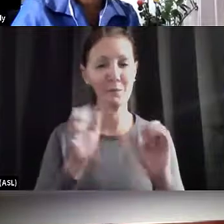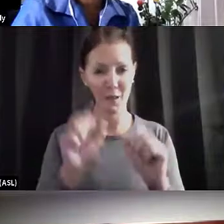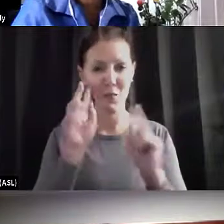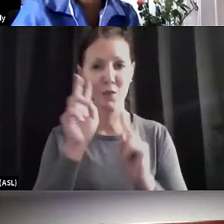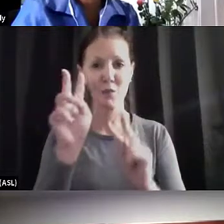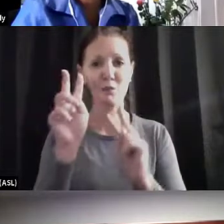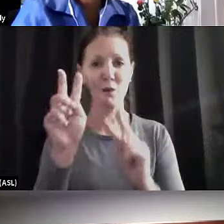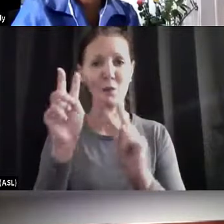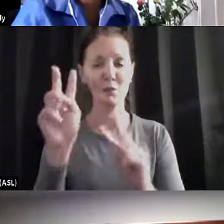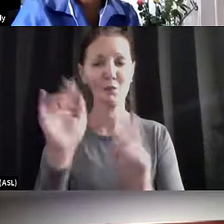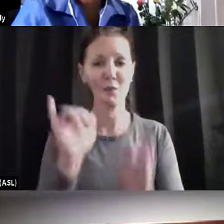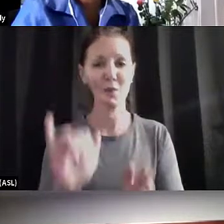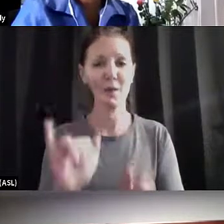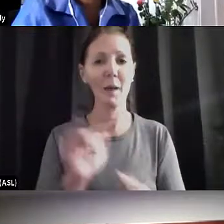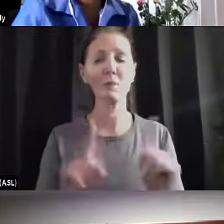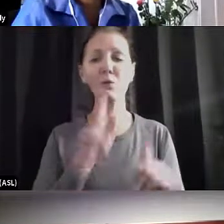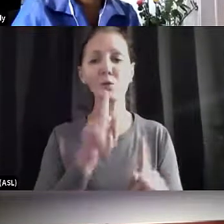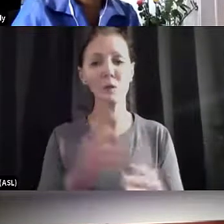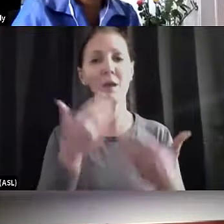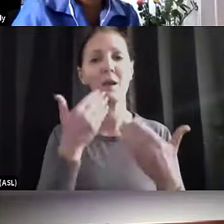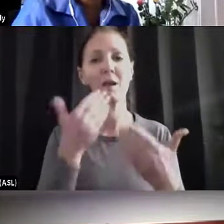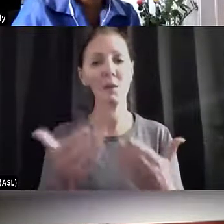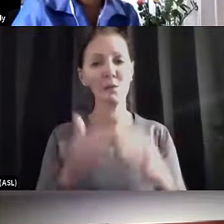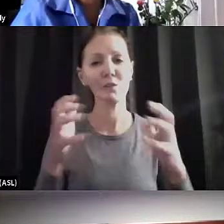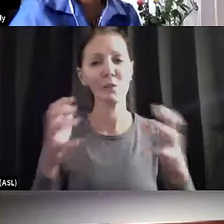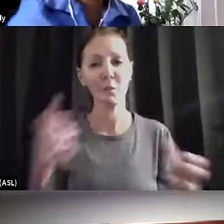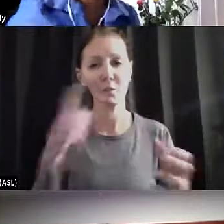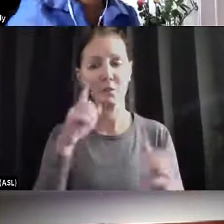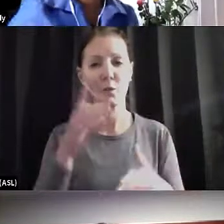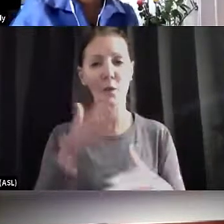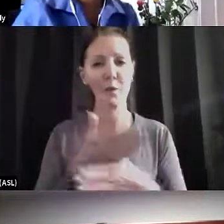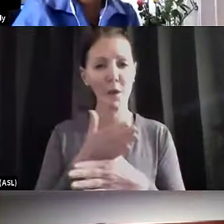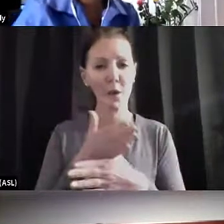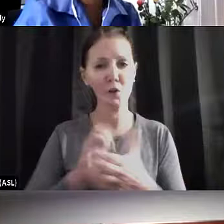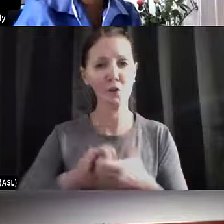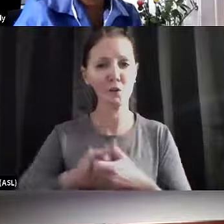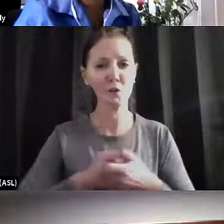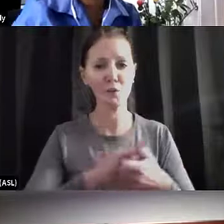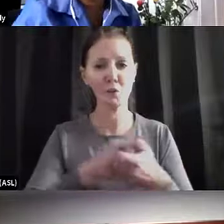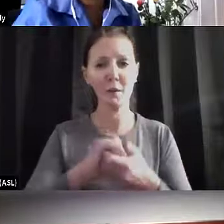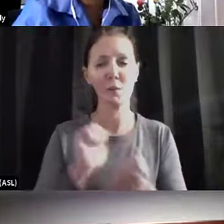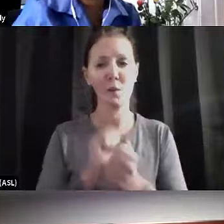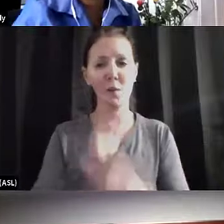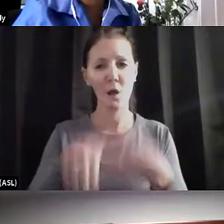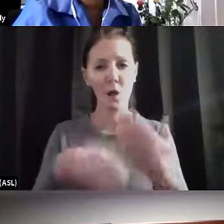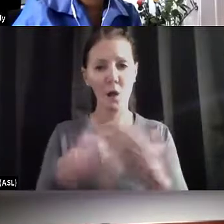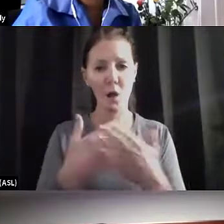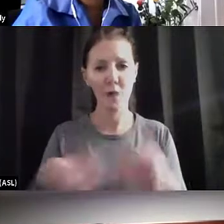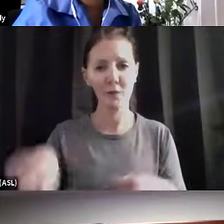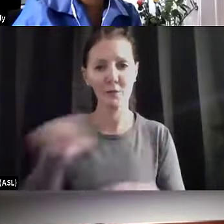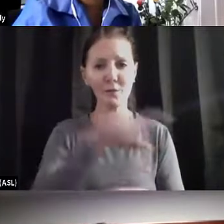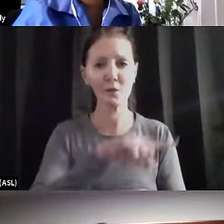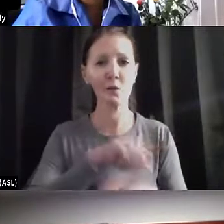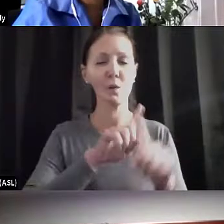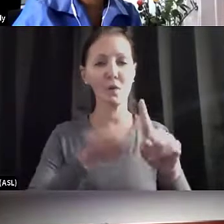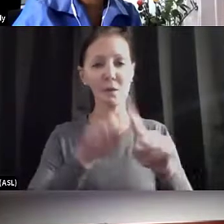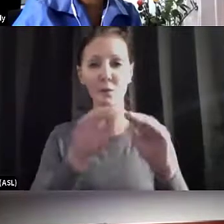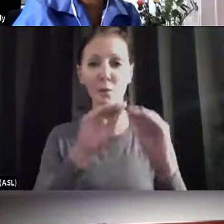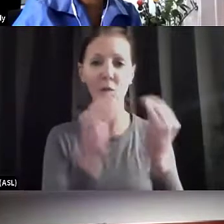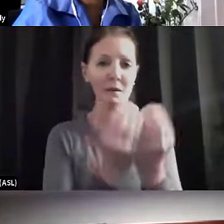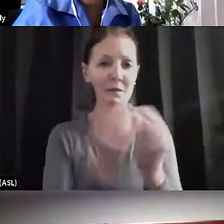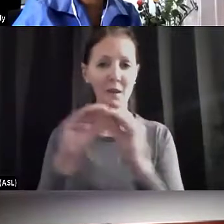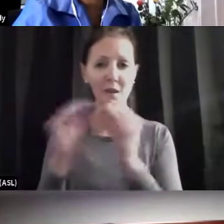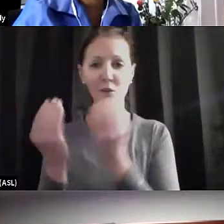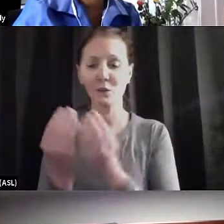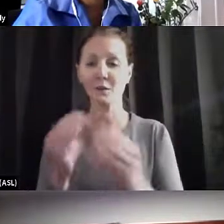But again, thank you so much for the partnership with all of you and your organizations, Connecticut Children's,